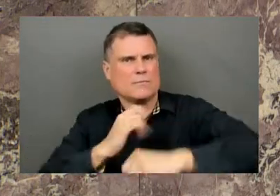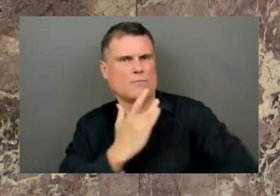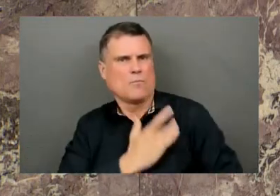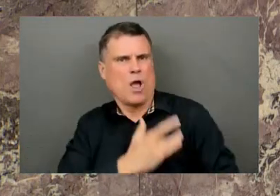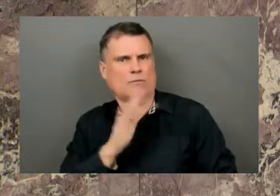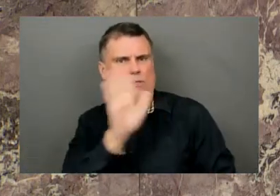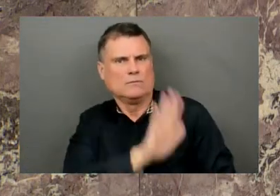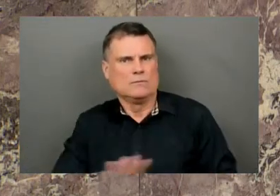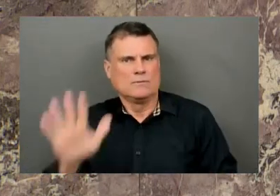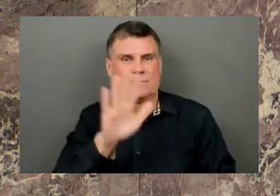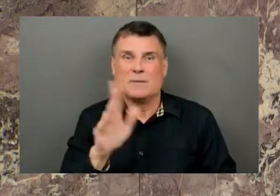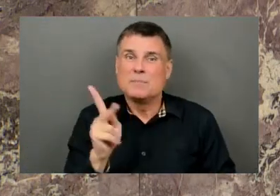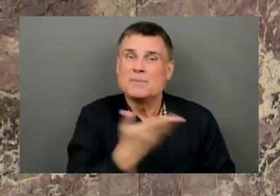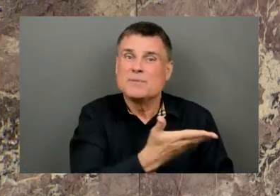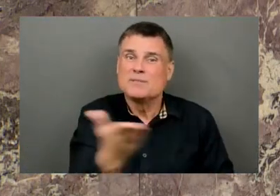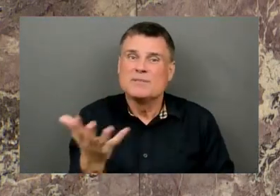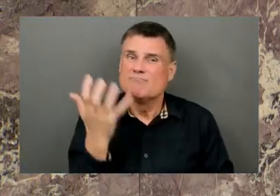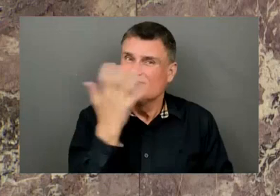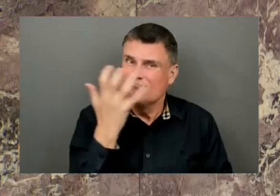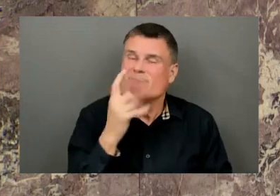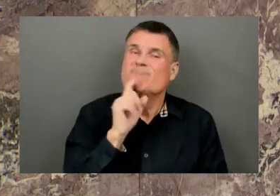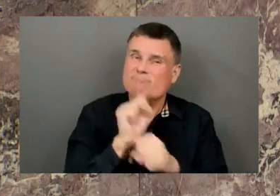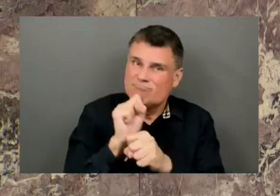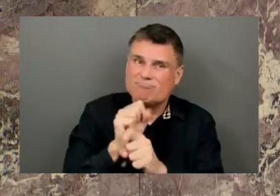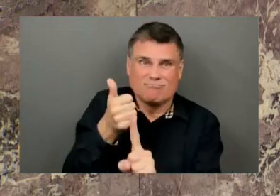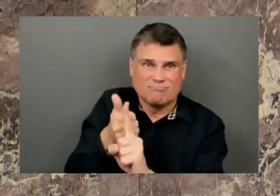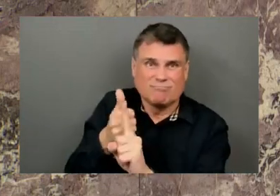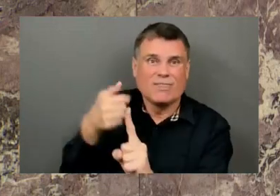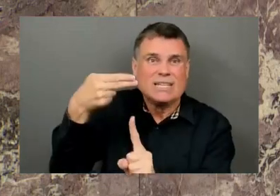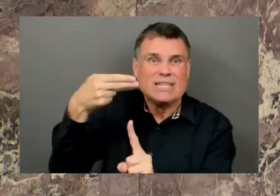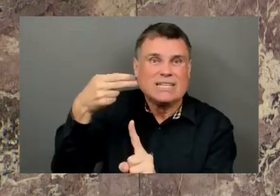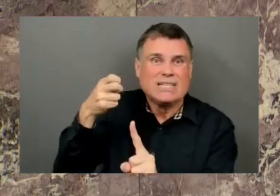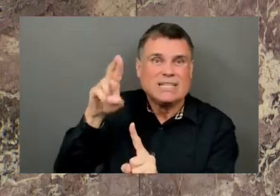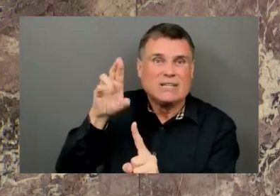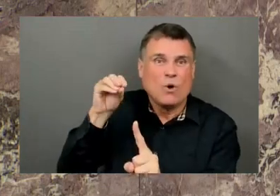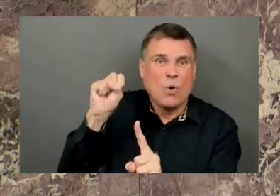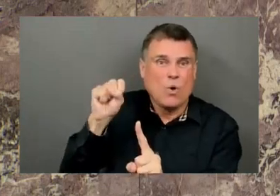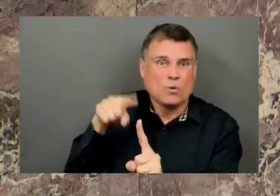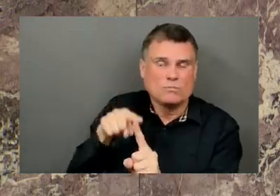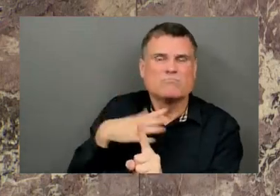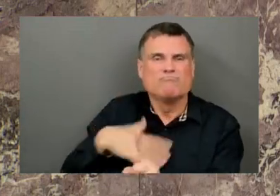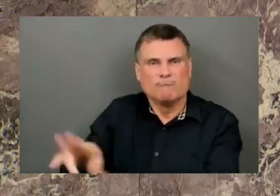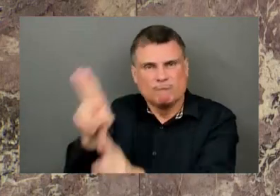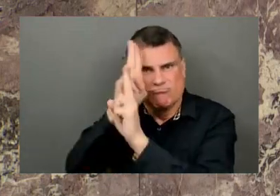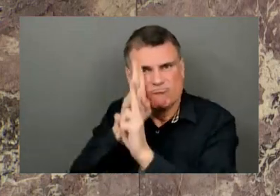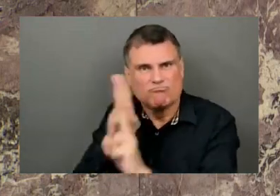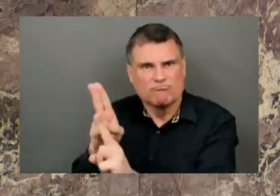and today we honour their dedication and bravery in safeguarding lives and homes across BC.